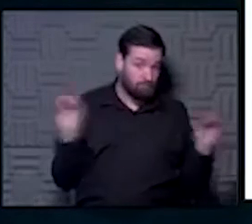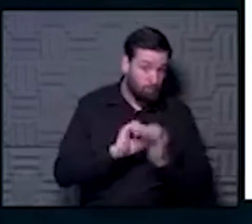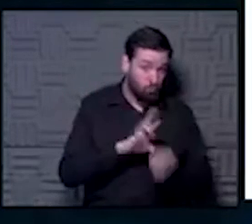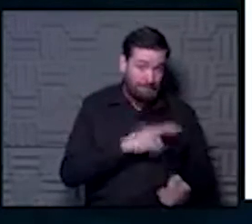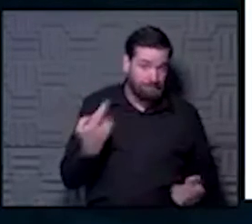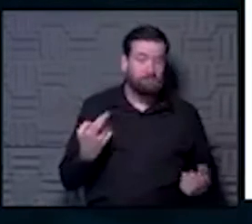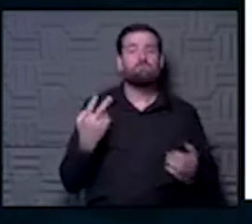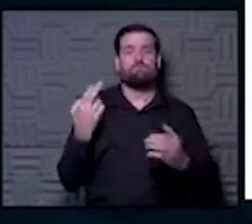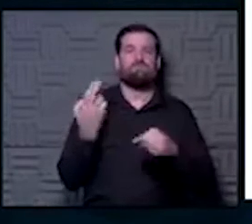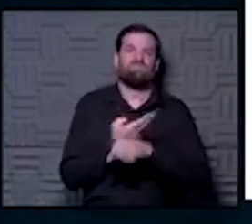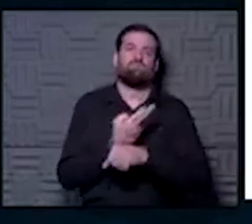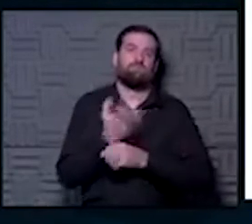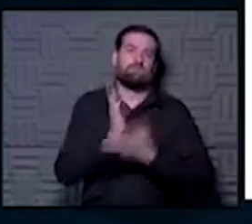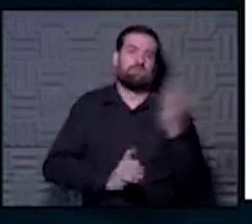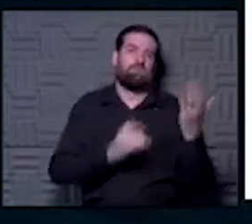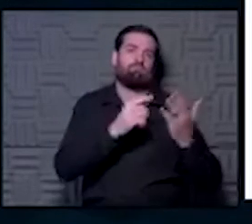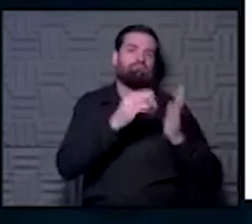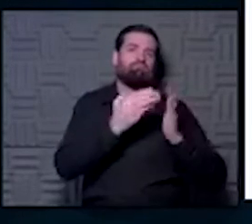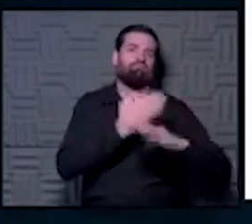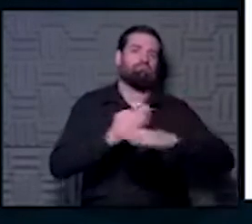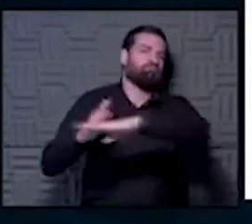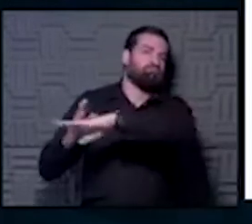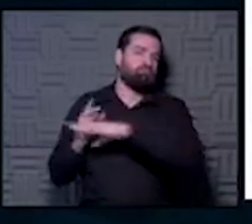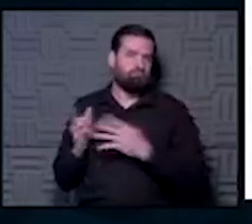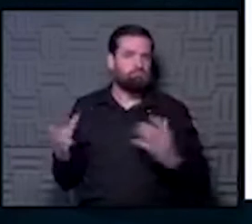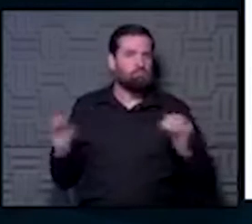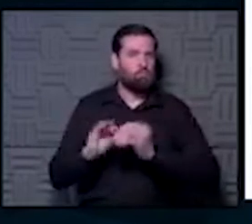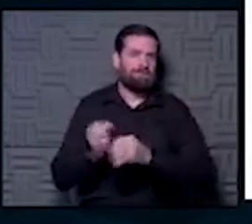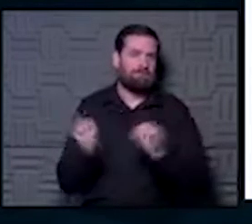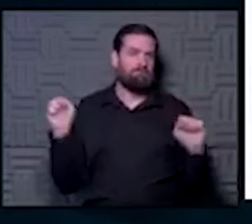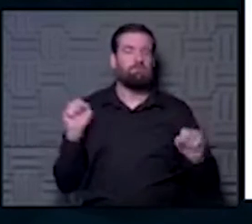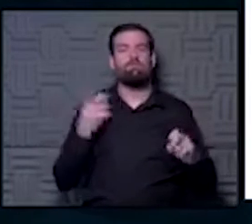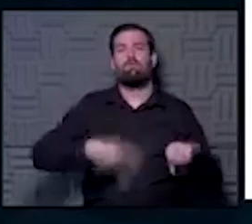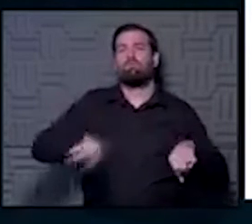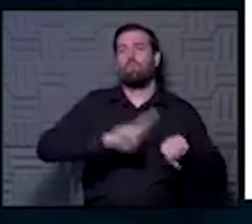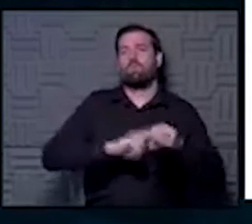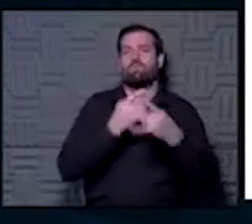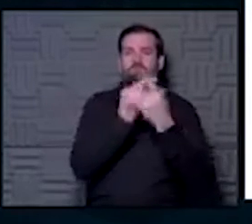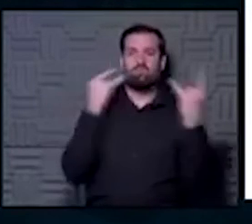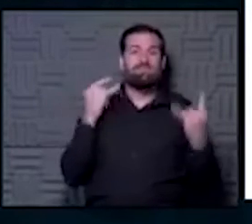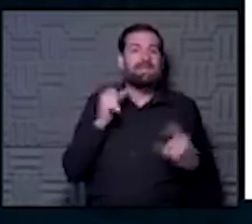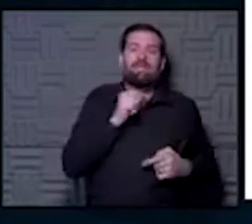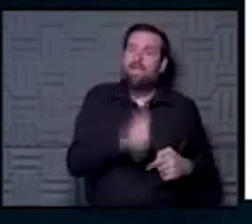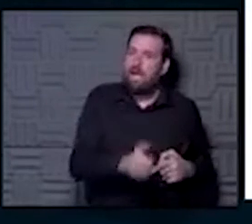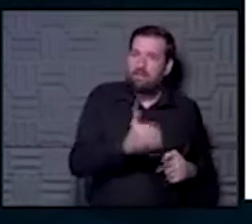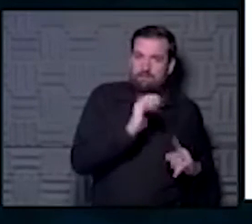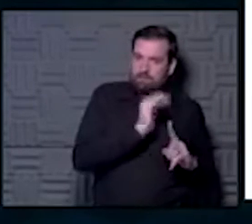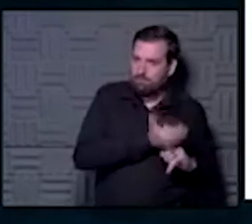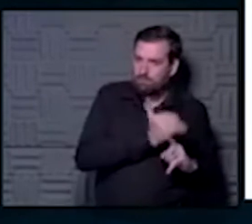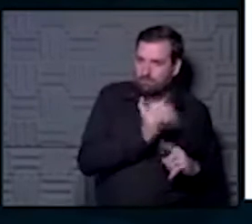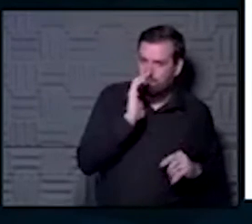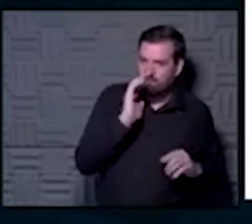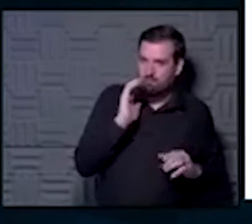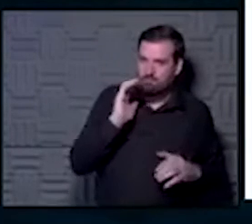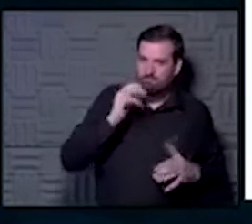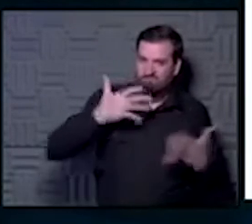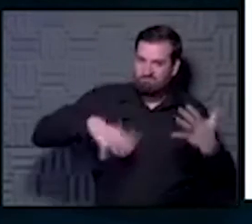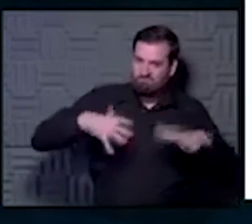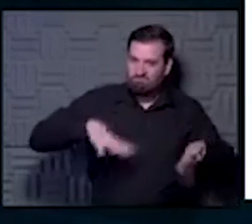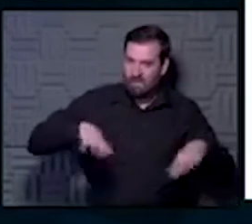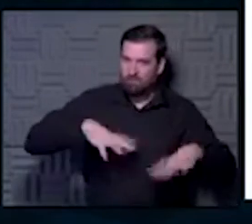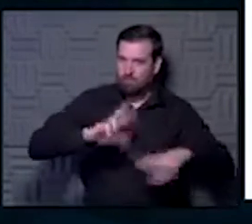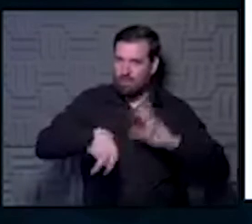use some precautions to make those activities safer. So of course, wearing masks, not the costume kind, the COVID kinds, and then